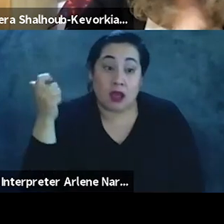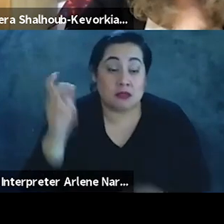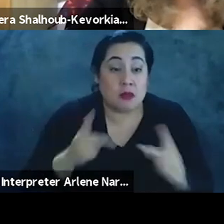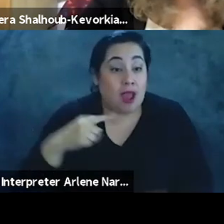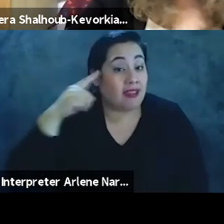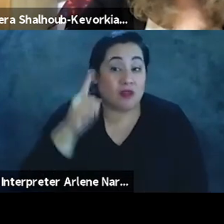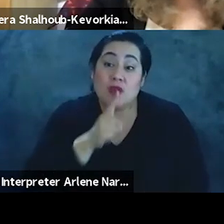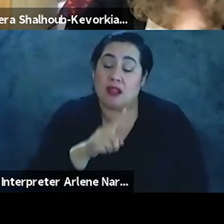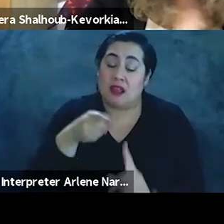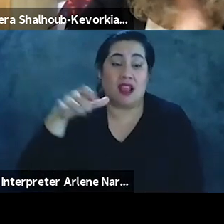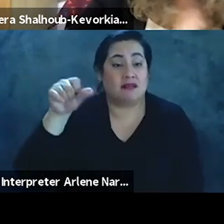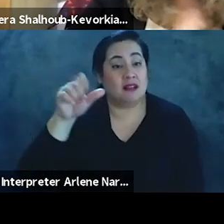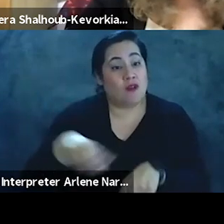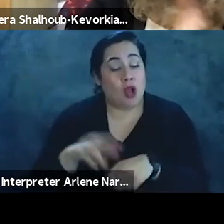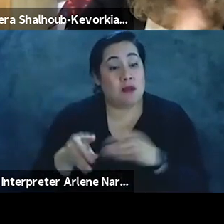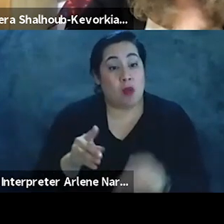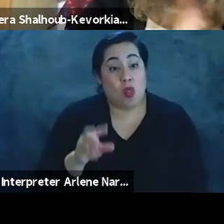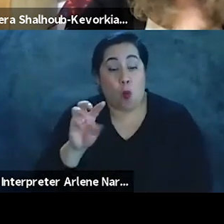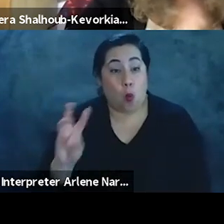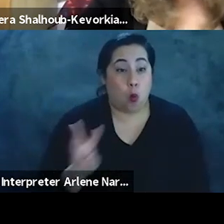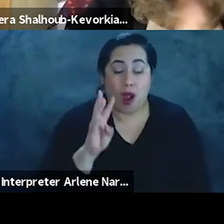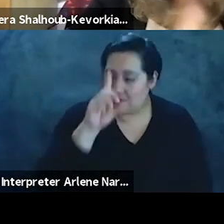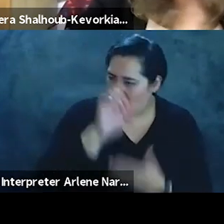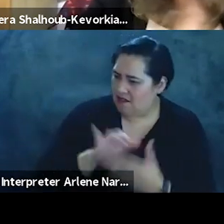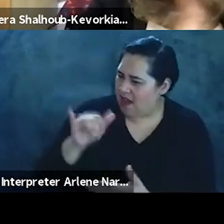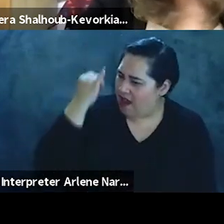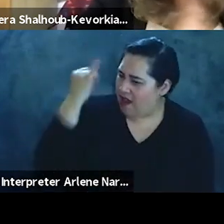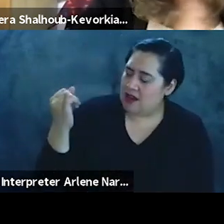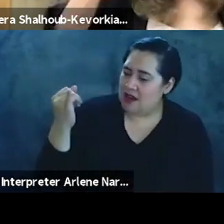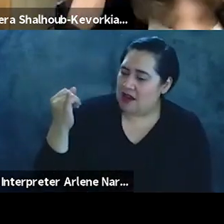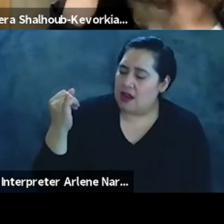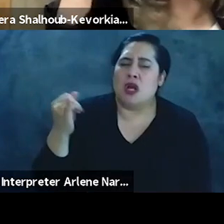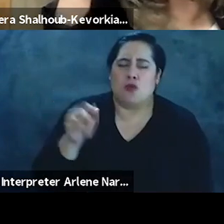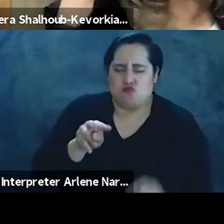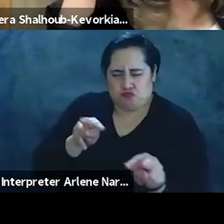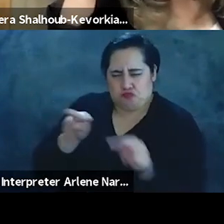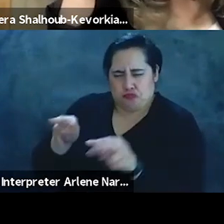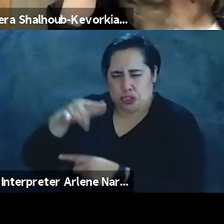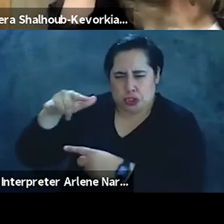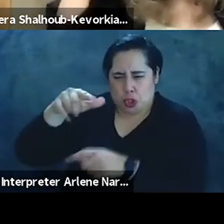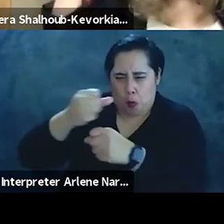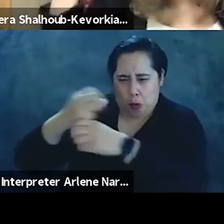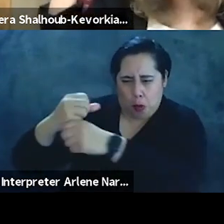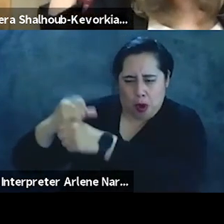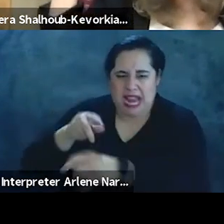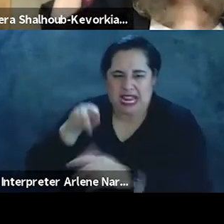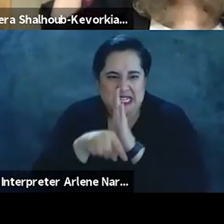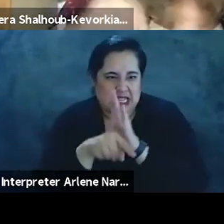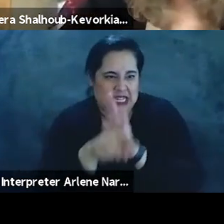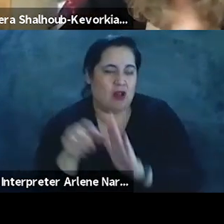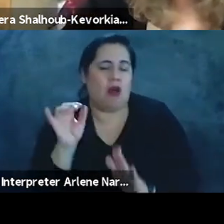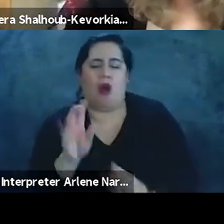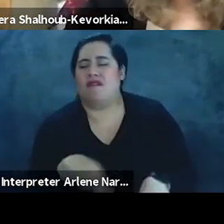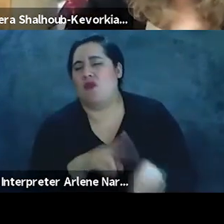by and large, yes, of course, there are people in the West who subscribe to the ideology of surveillance and drone bombing and killing and mass murder and extermination.